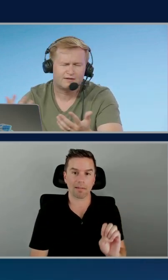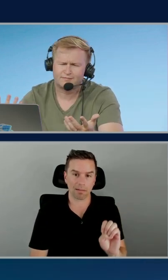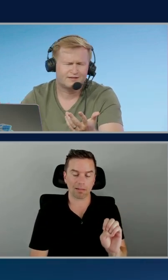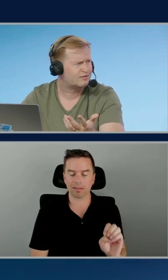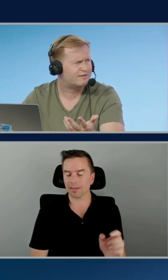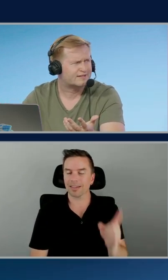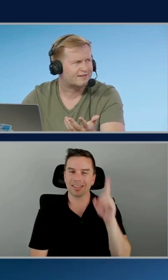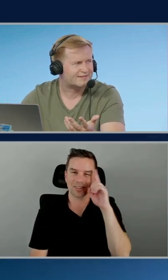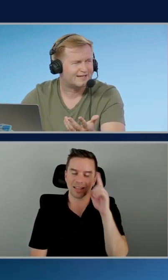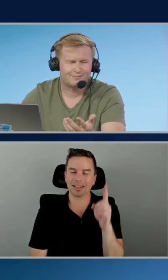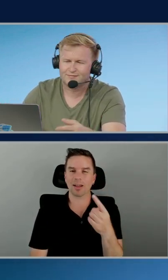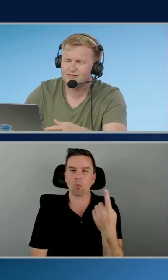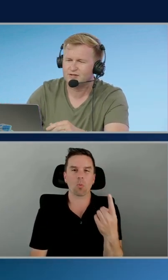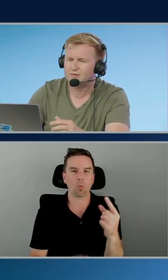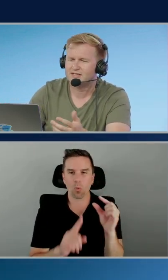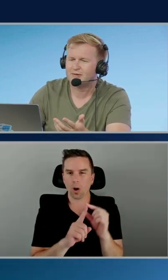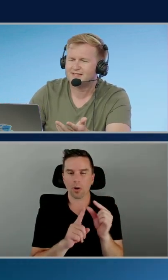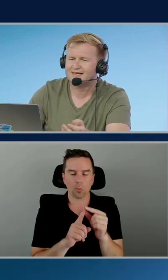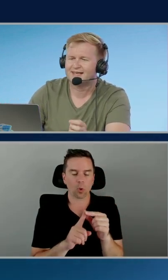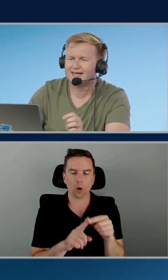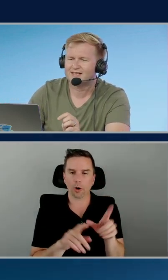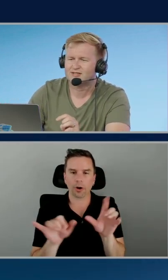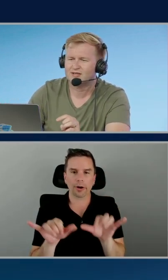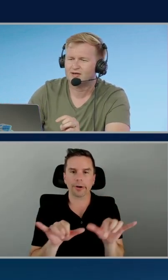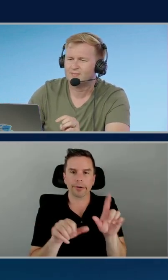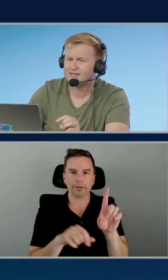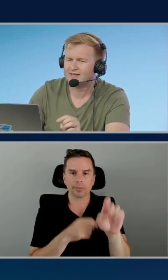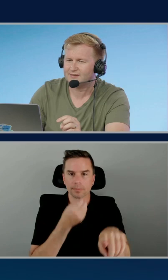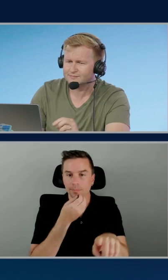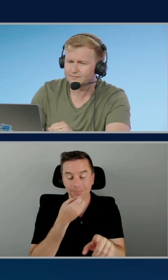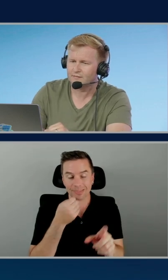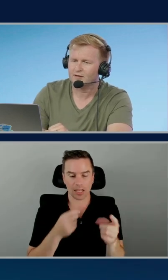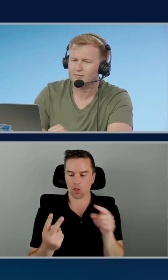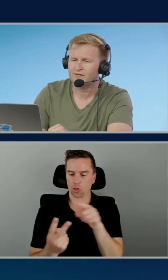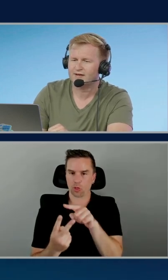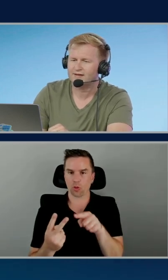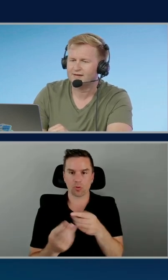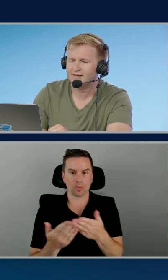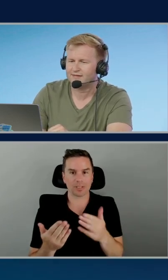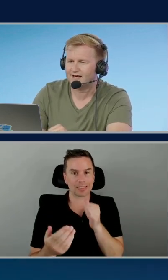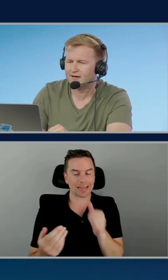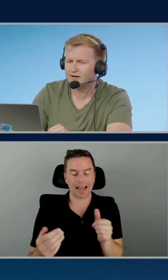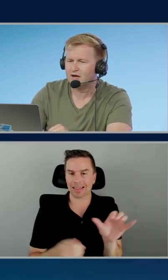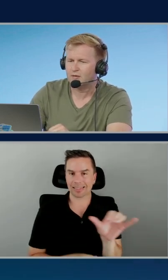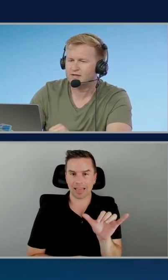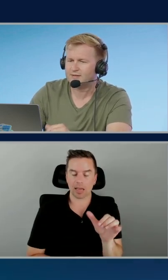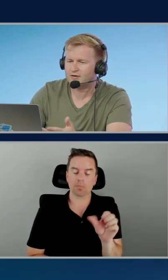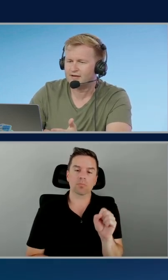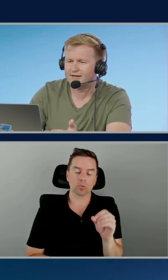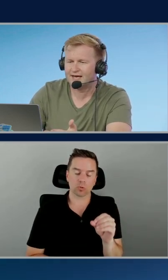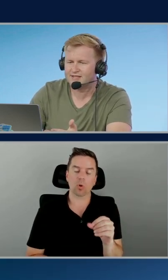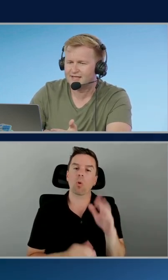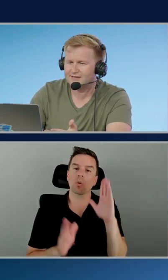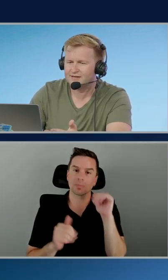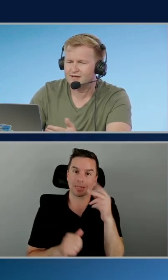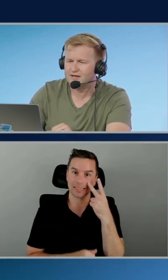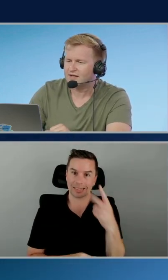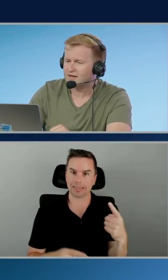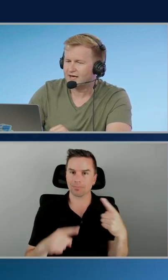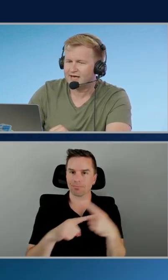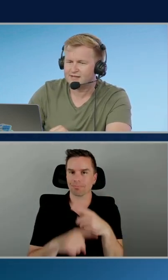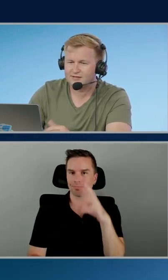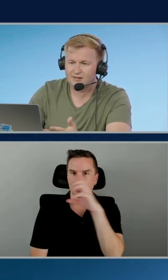query, these two things aren't the same. So you would expect to get a cache miss here. But if I hit that, we can say we've got another cache hit.